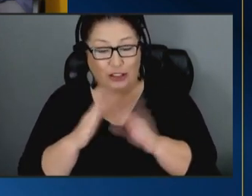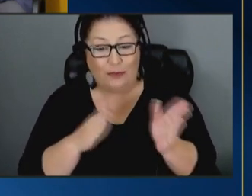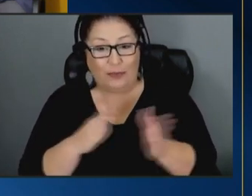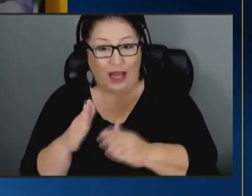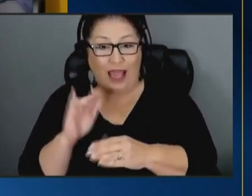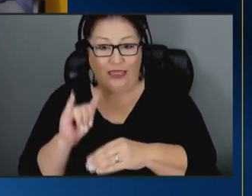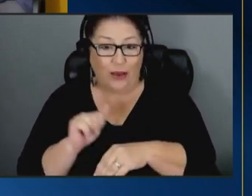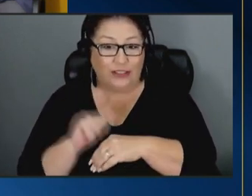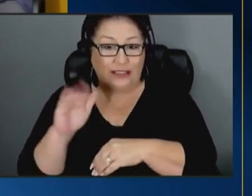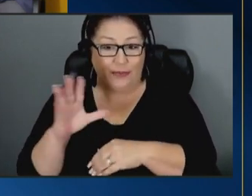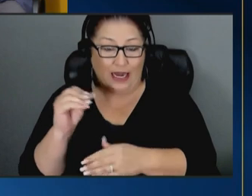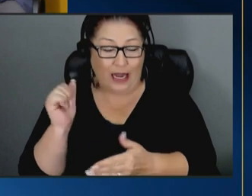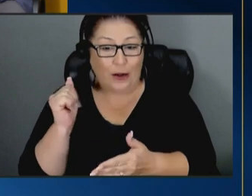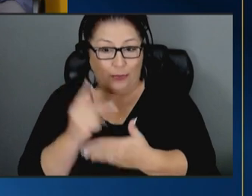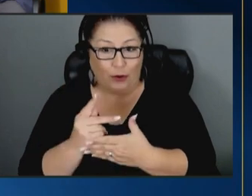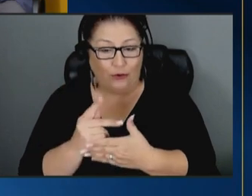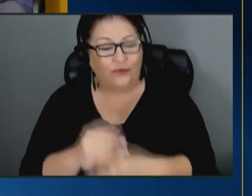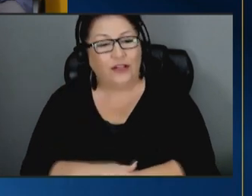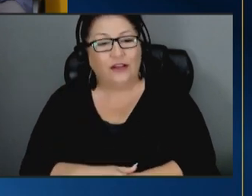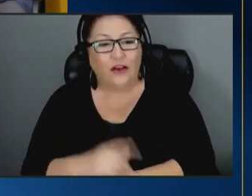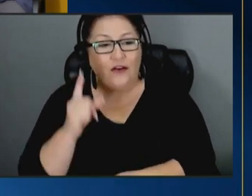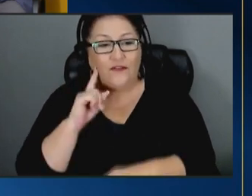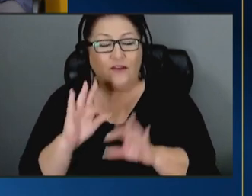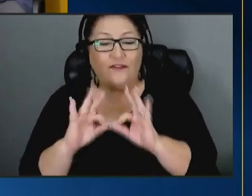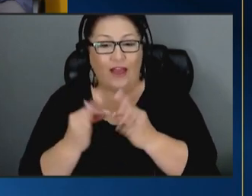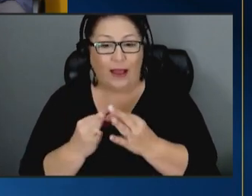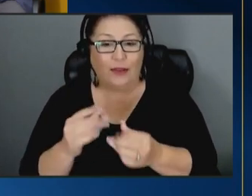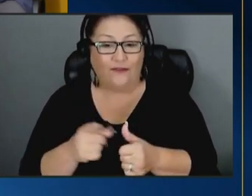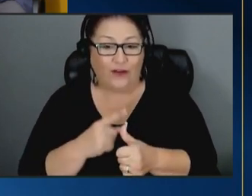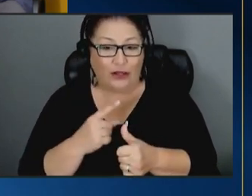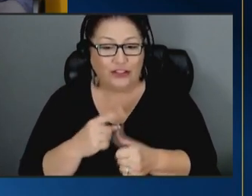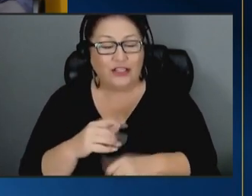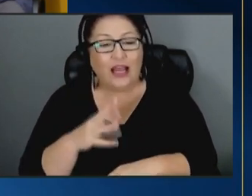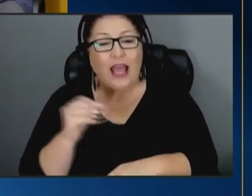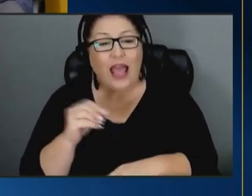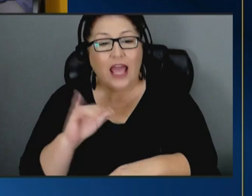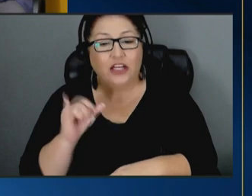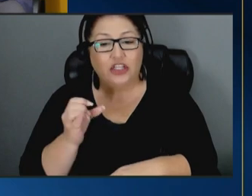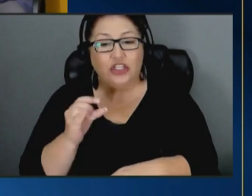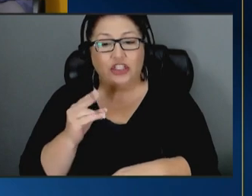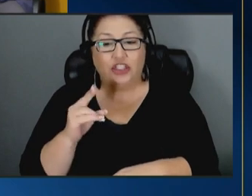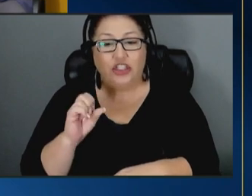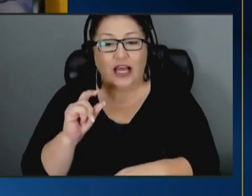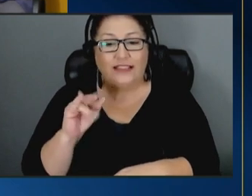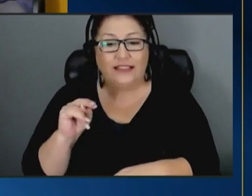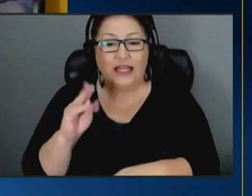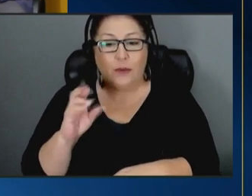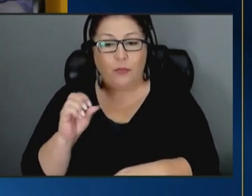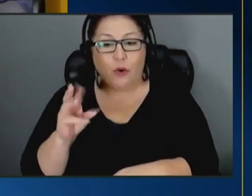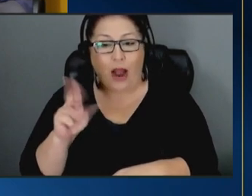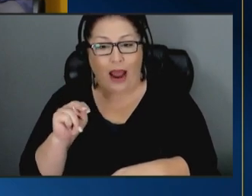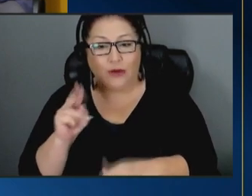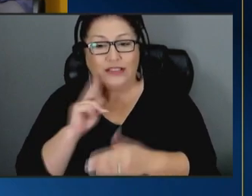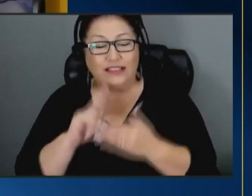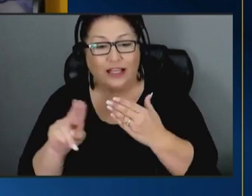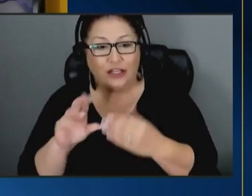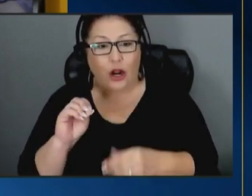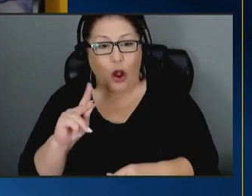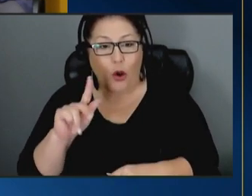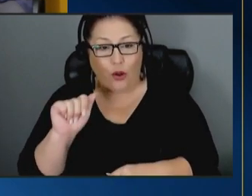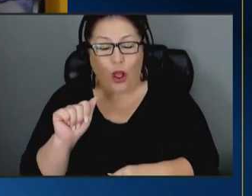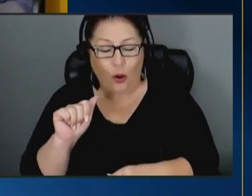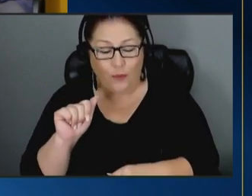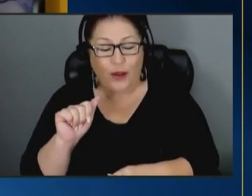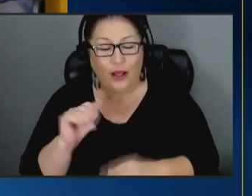and approved um for family first and then justin brown secretary oklahoma's human services